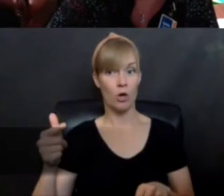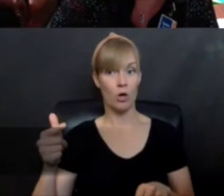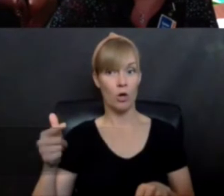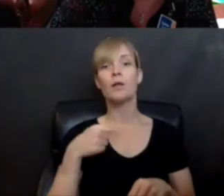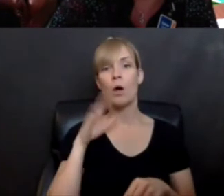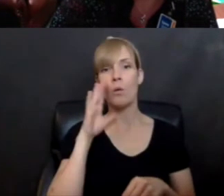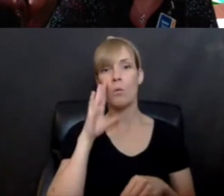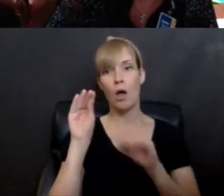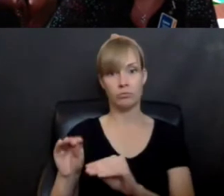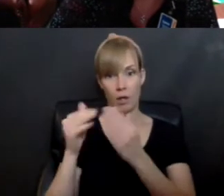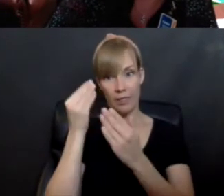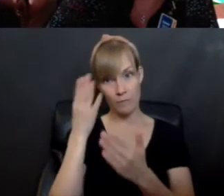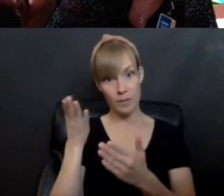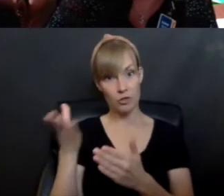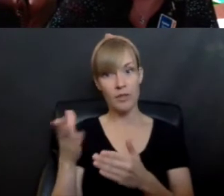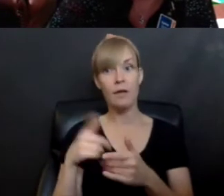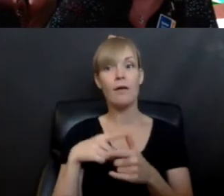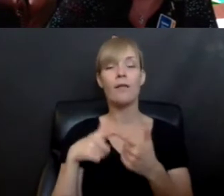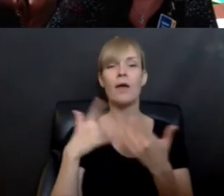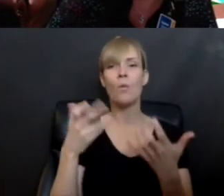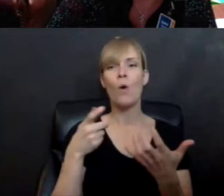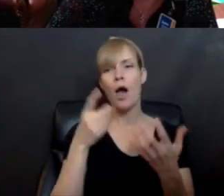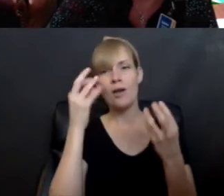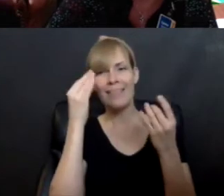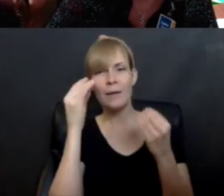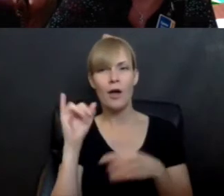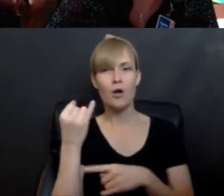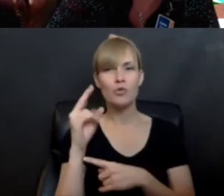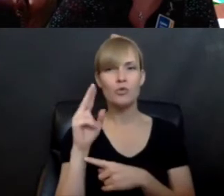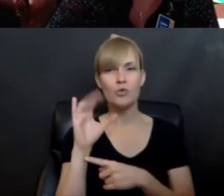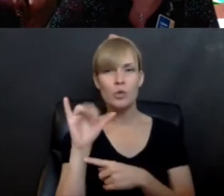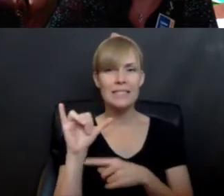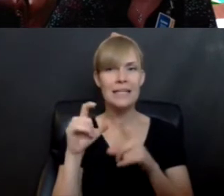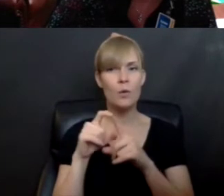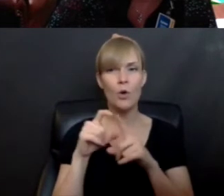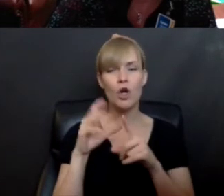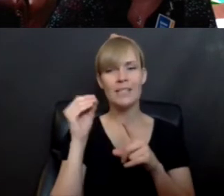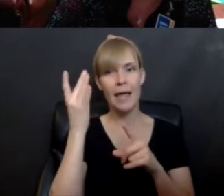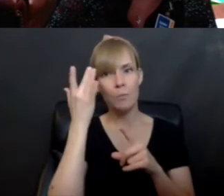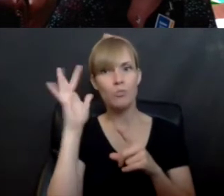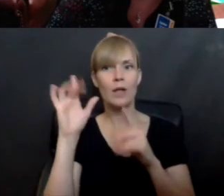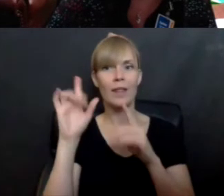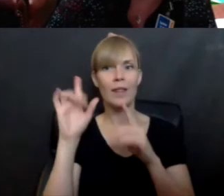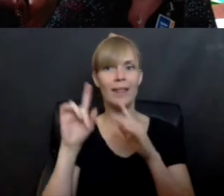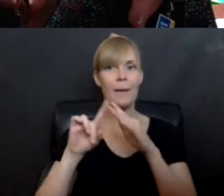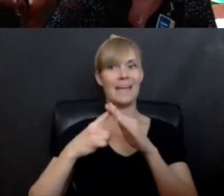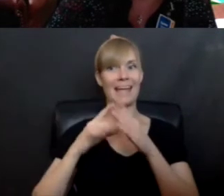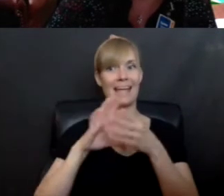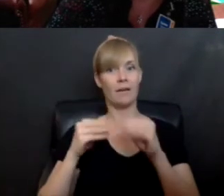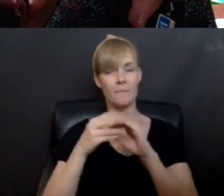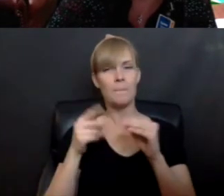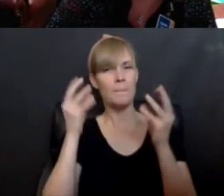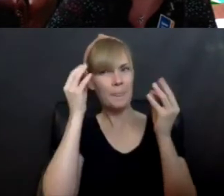let everybody think about juicy words and brilliant beginnings and all those great things.